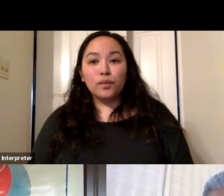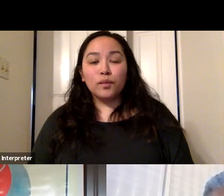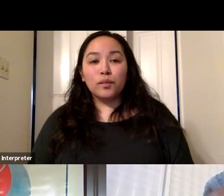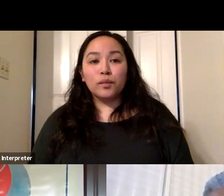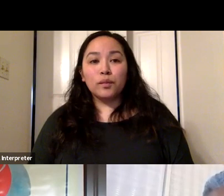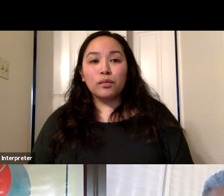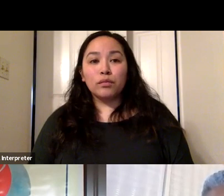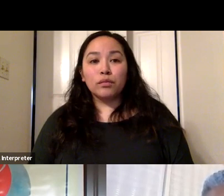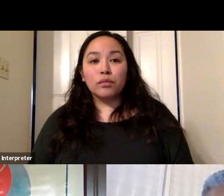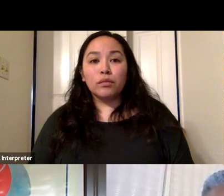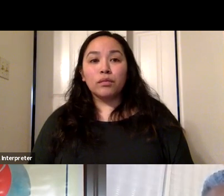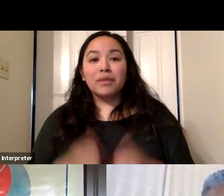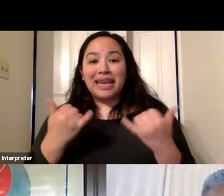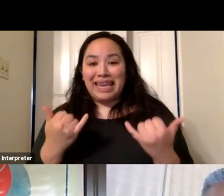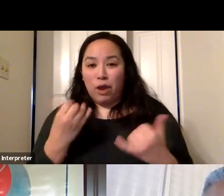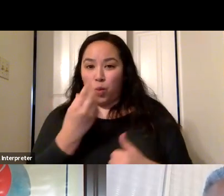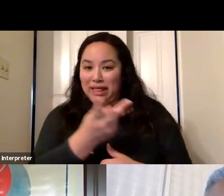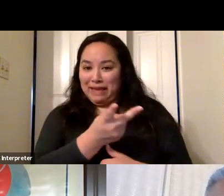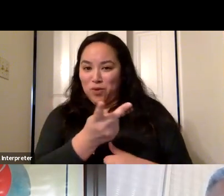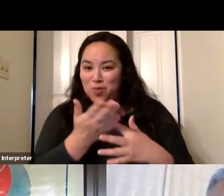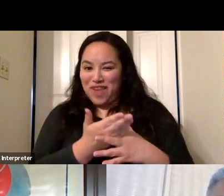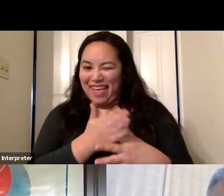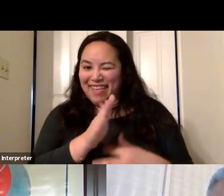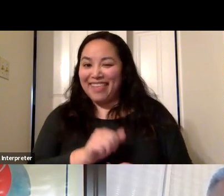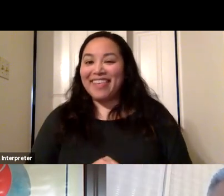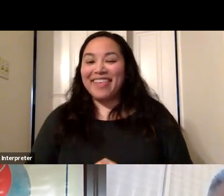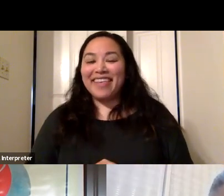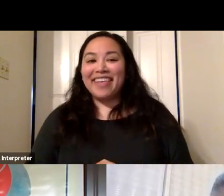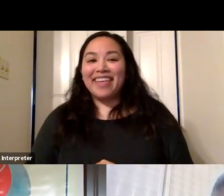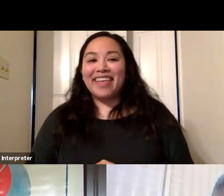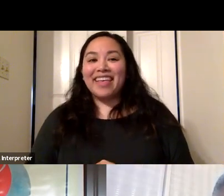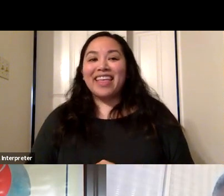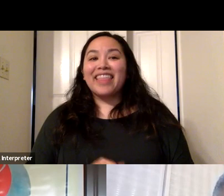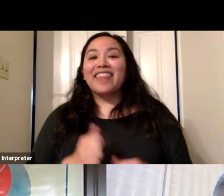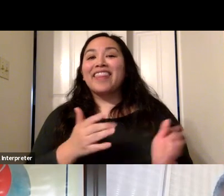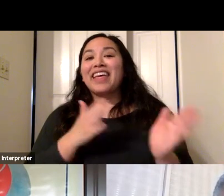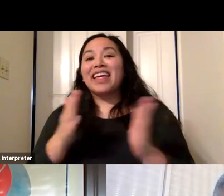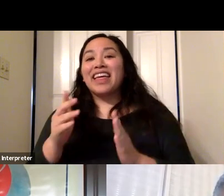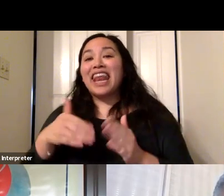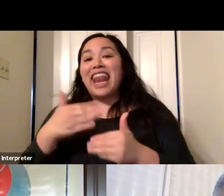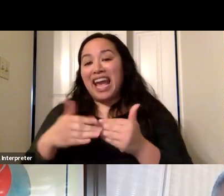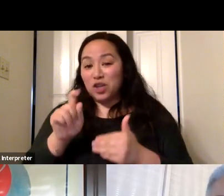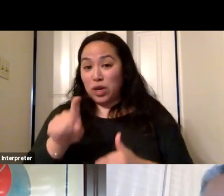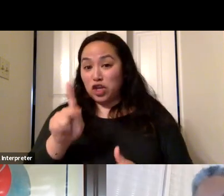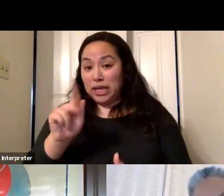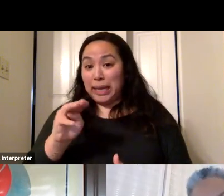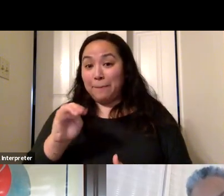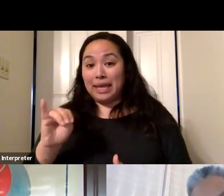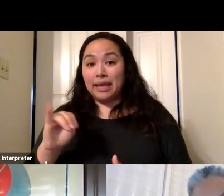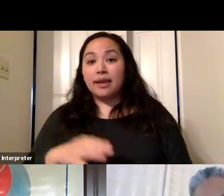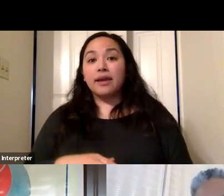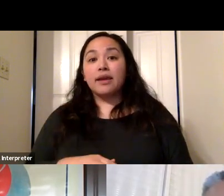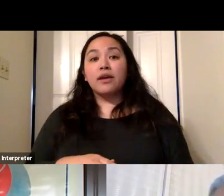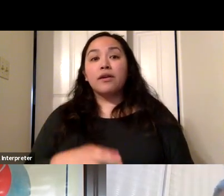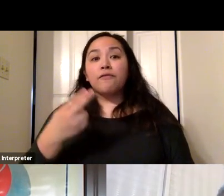give you to a break and punt this next question to you, Kimmy. How is the homebound vaccination